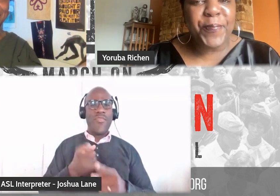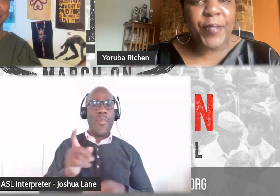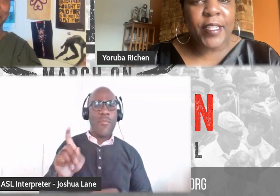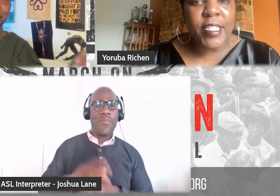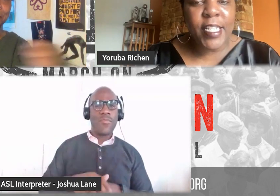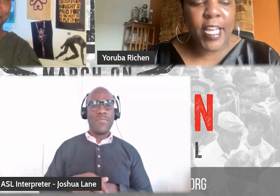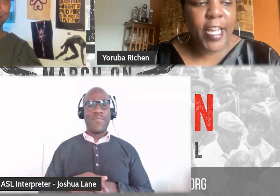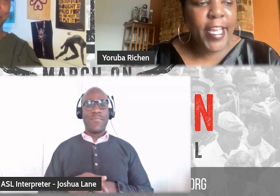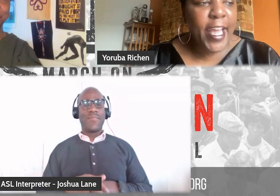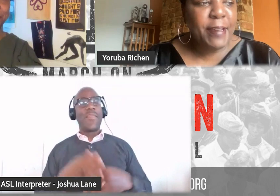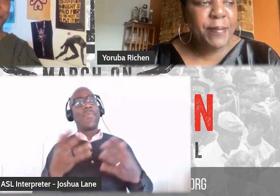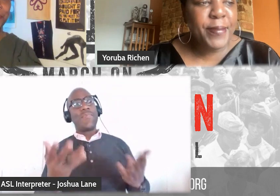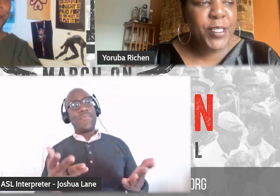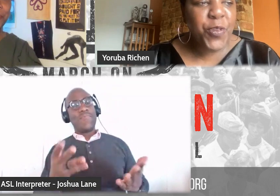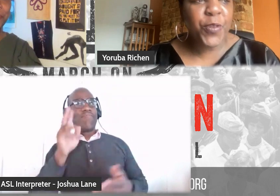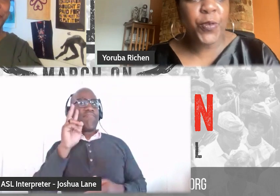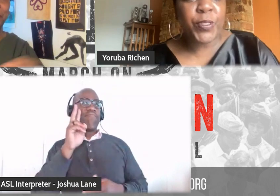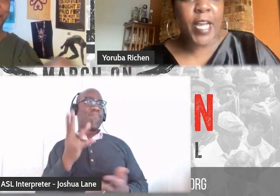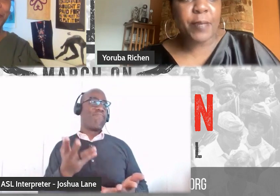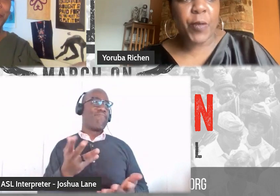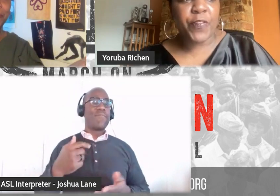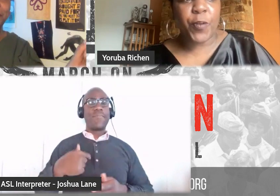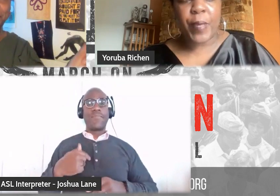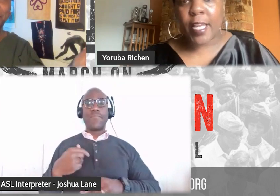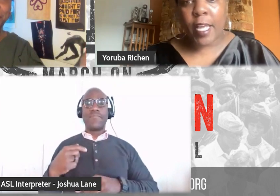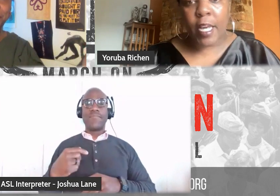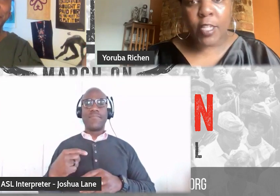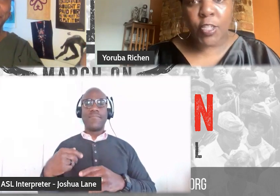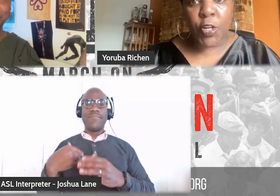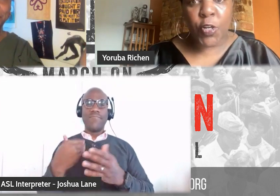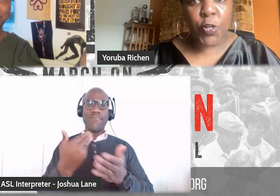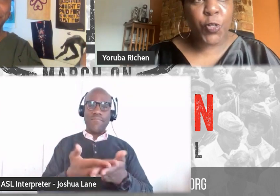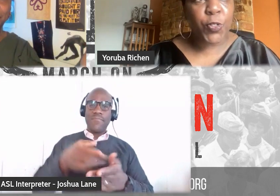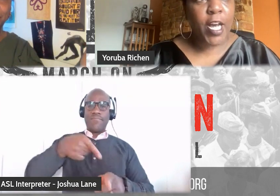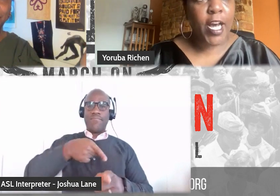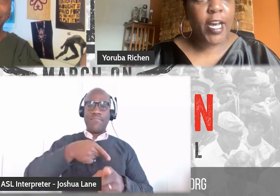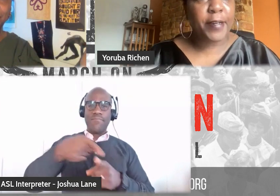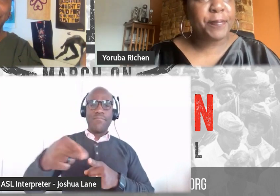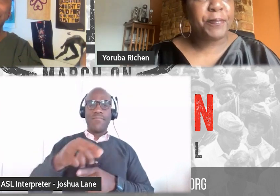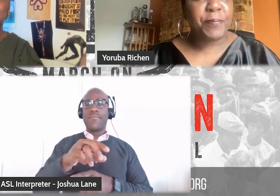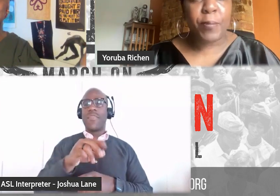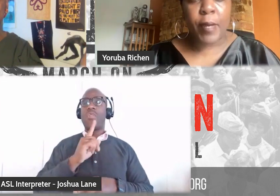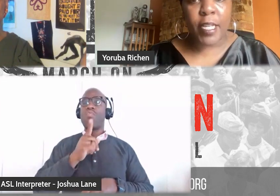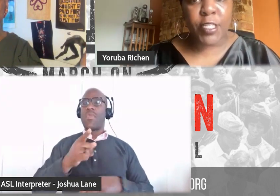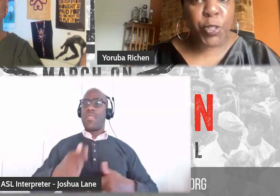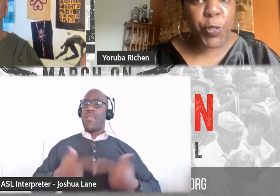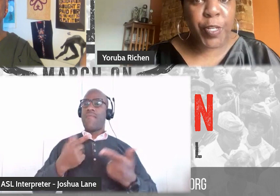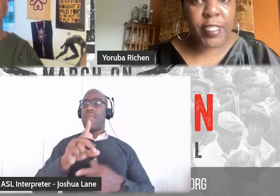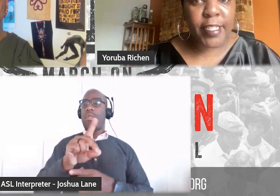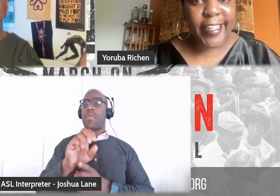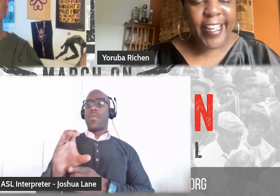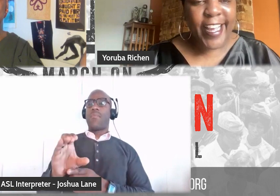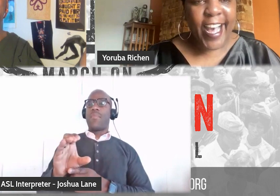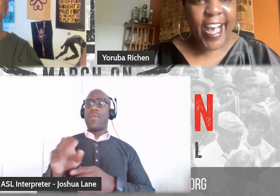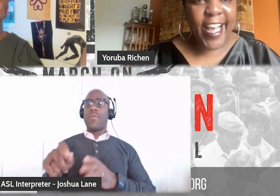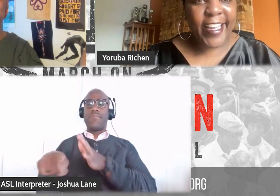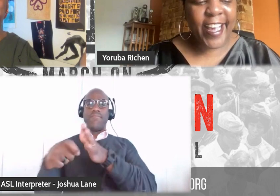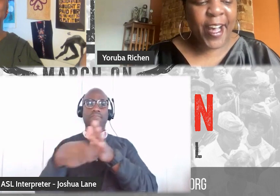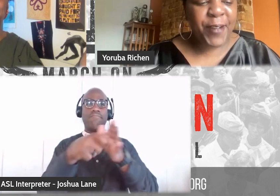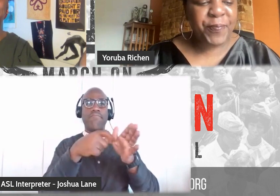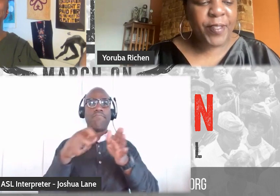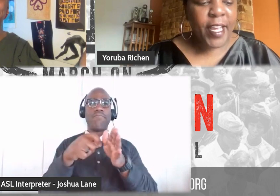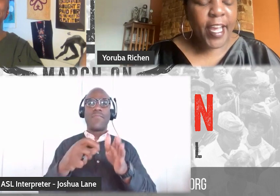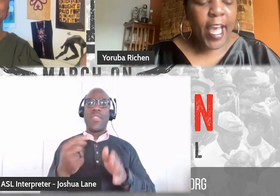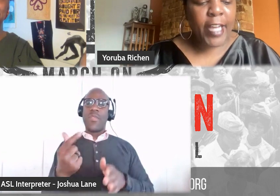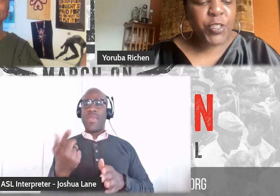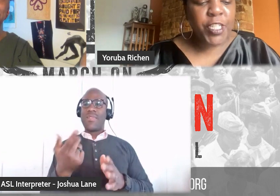So let's see. I came to documentary filmmaking a little circuitously. I